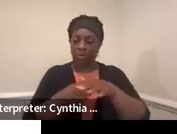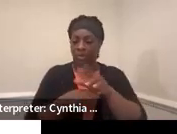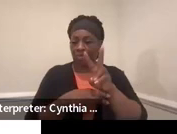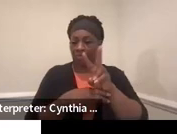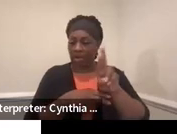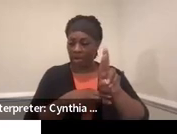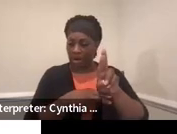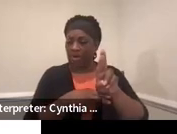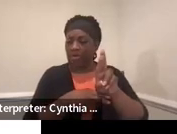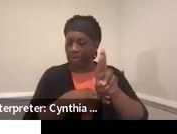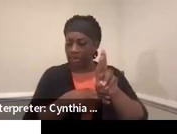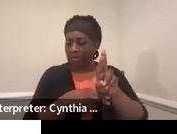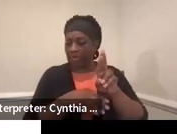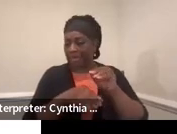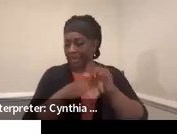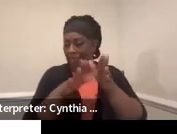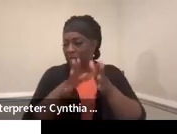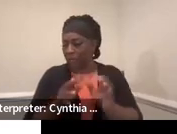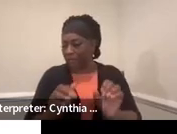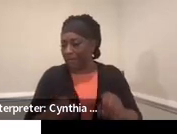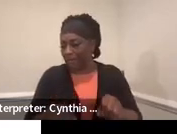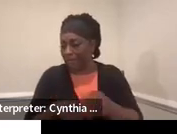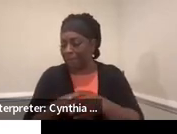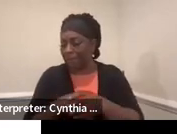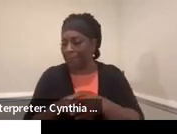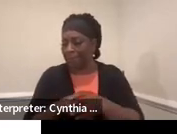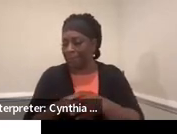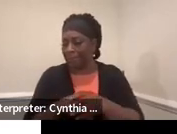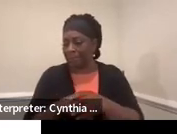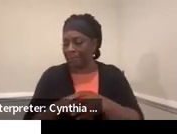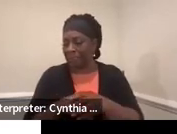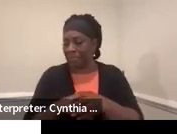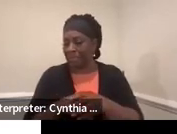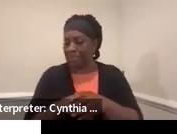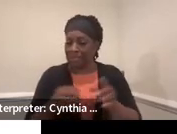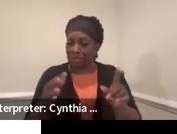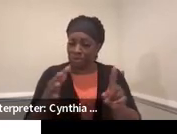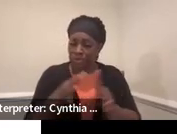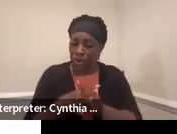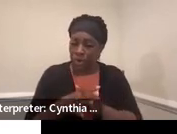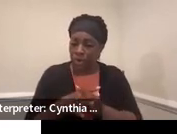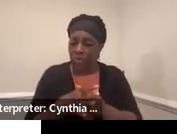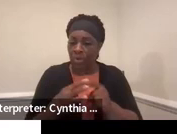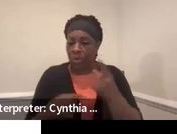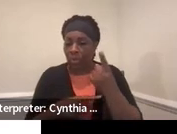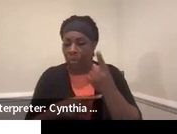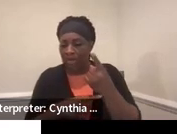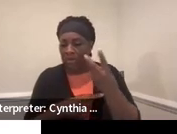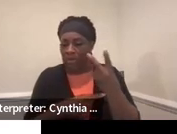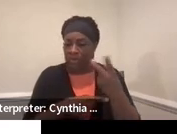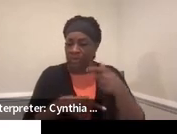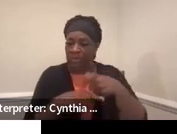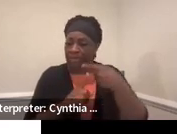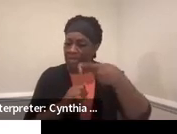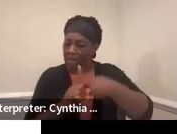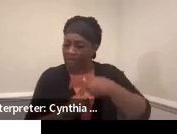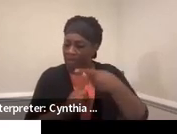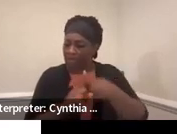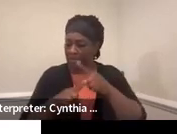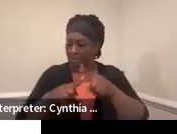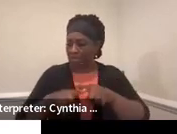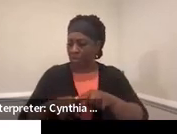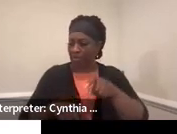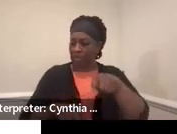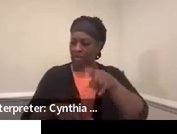rehabilitation counselor and have them come in once or twice a month, depending on the needs of your school.